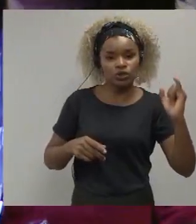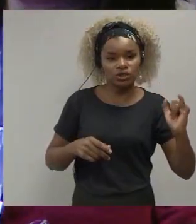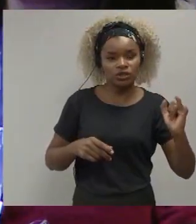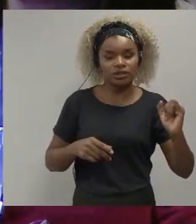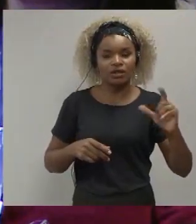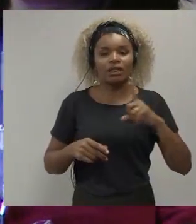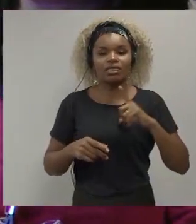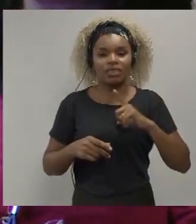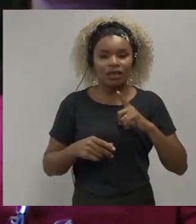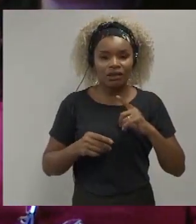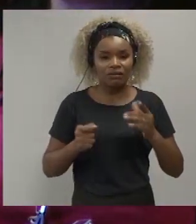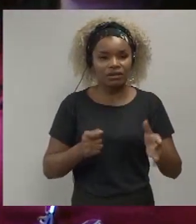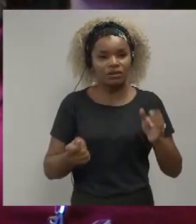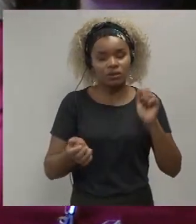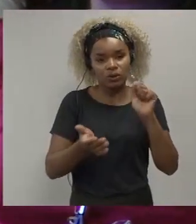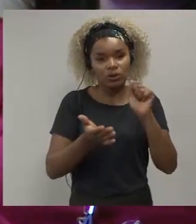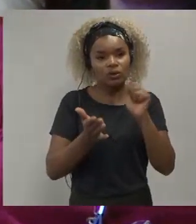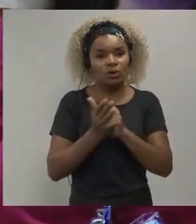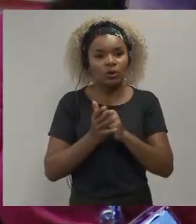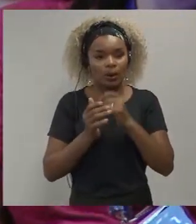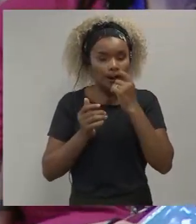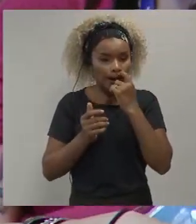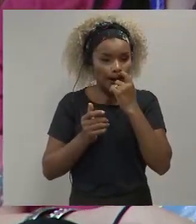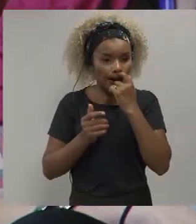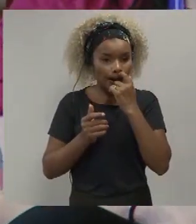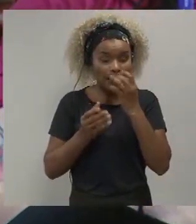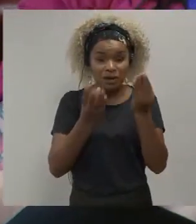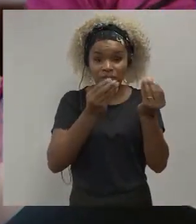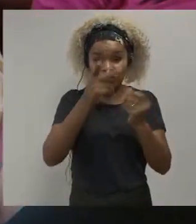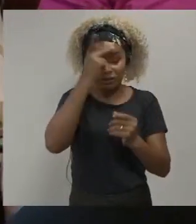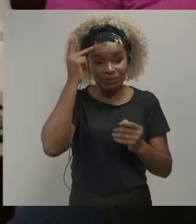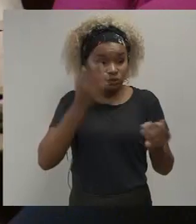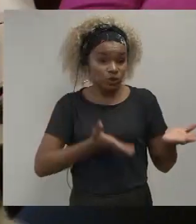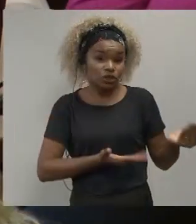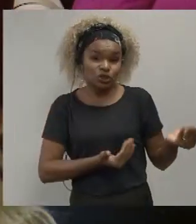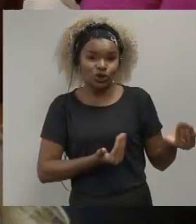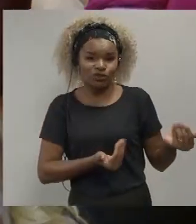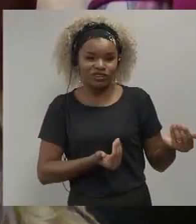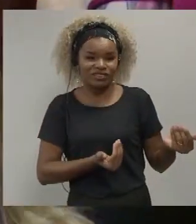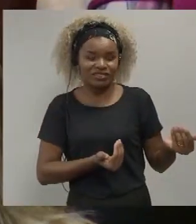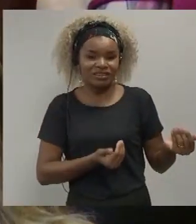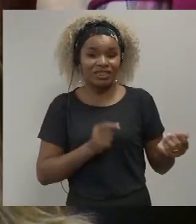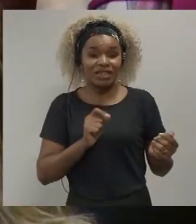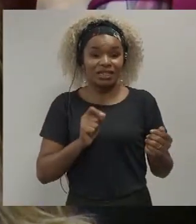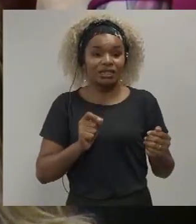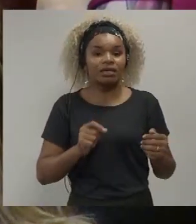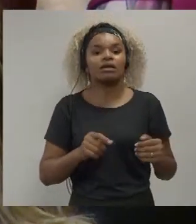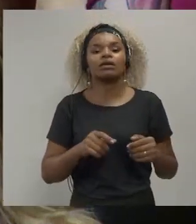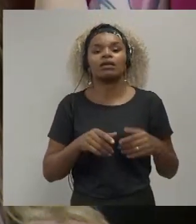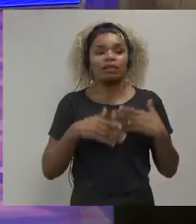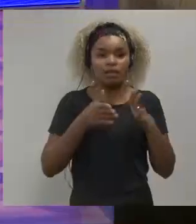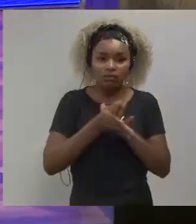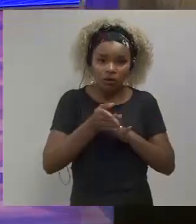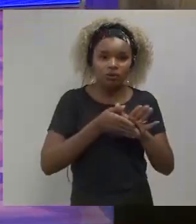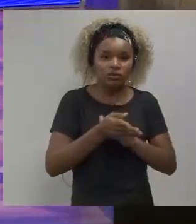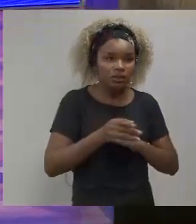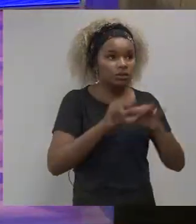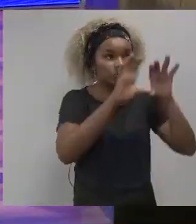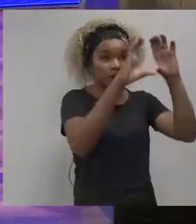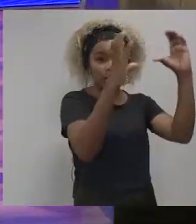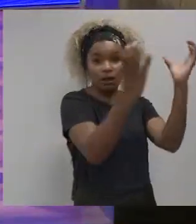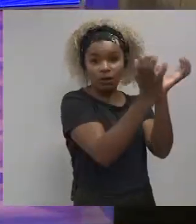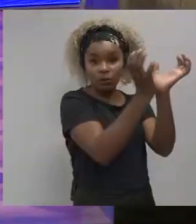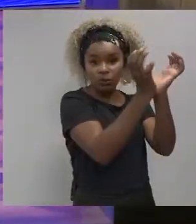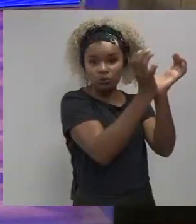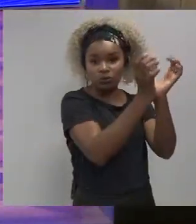shadow board of young people that gave advice to the actual board and that's why they caught on to